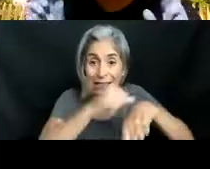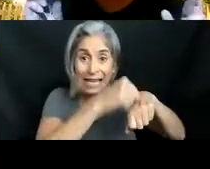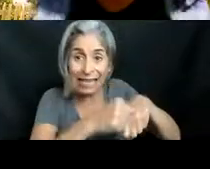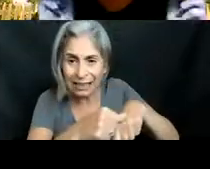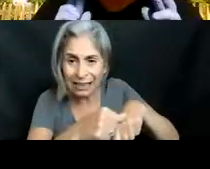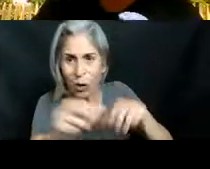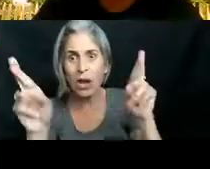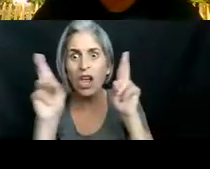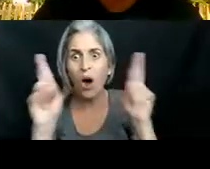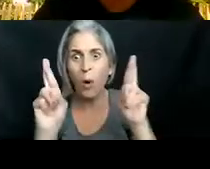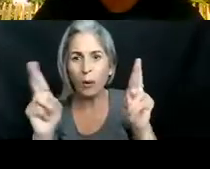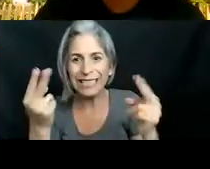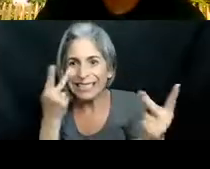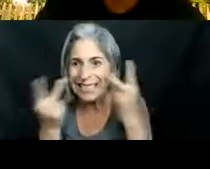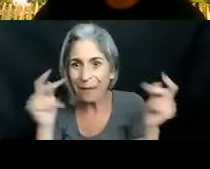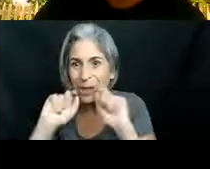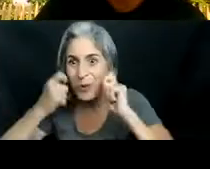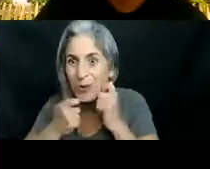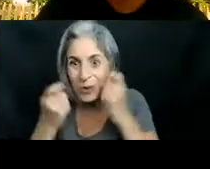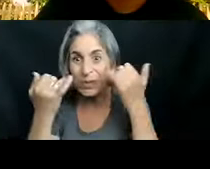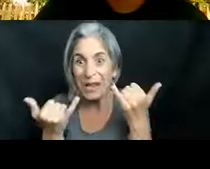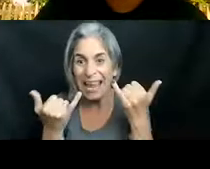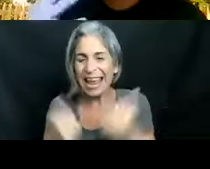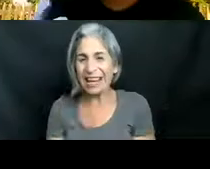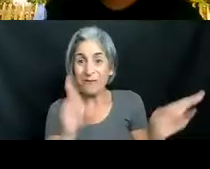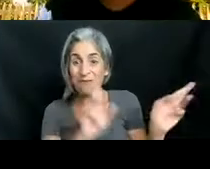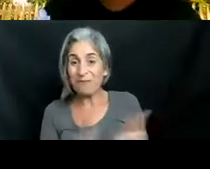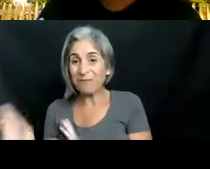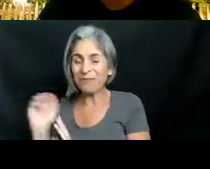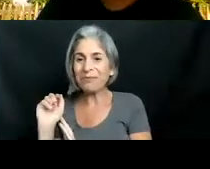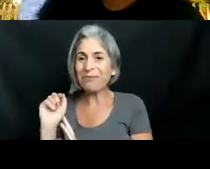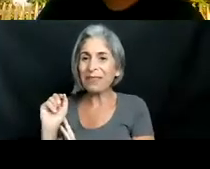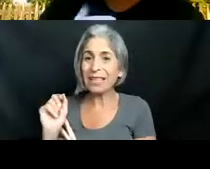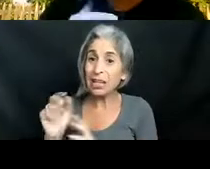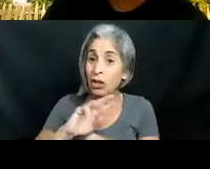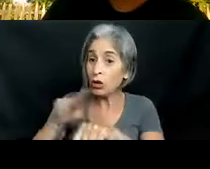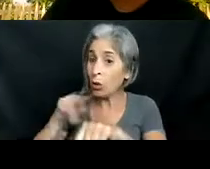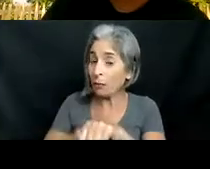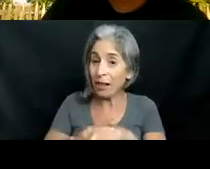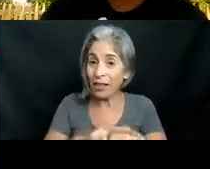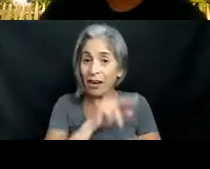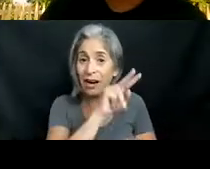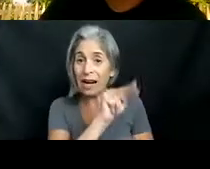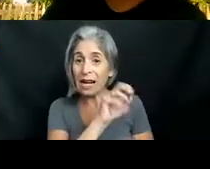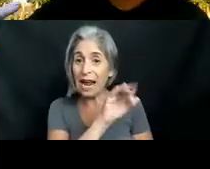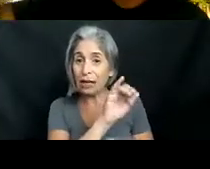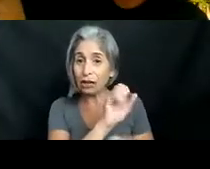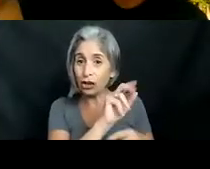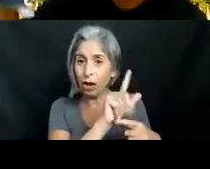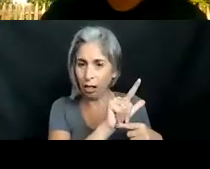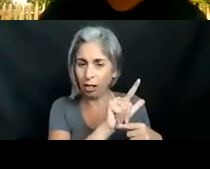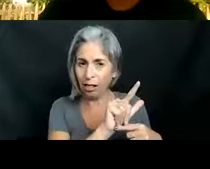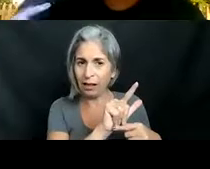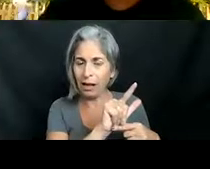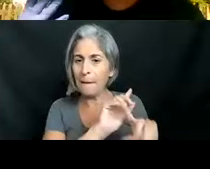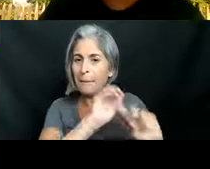fingers crossed that we get something that cool today um usually they're nocturnal but since they've been here in uh the